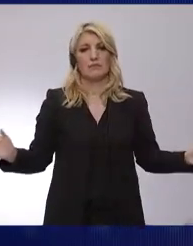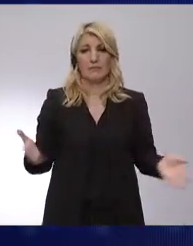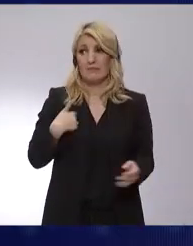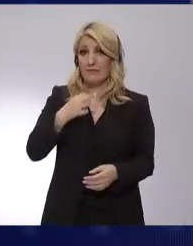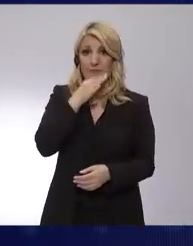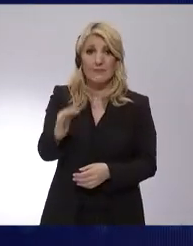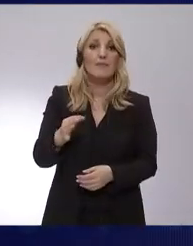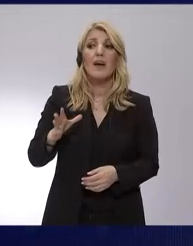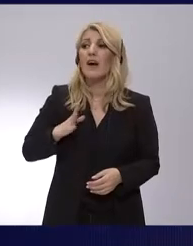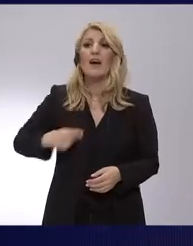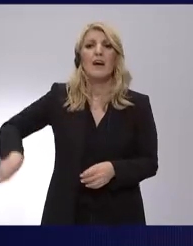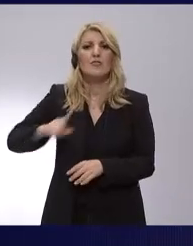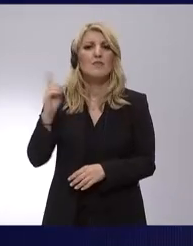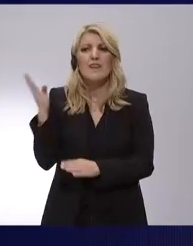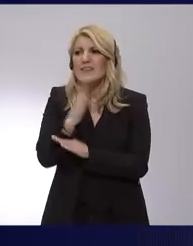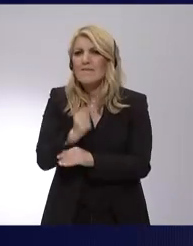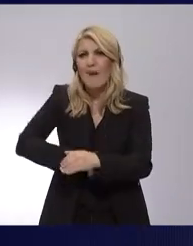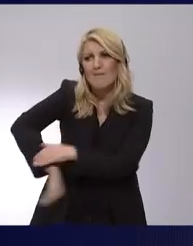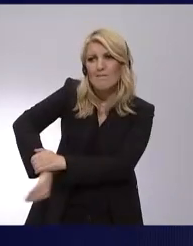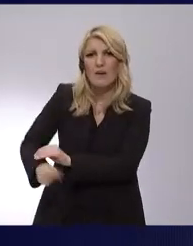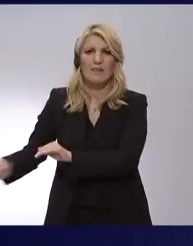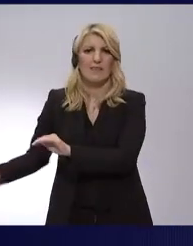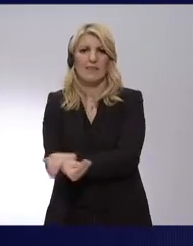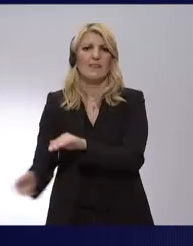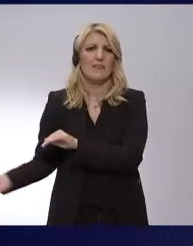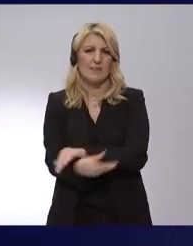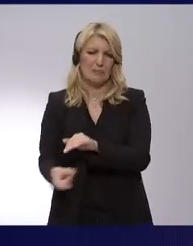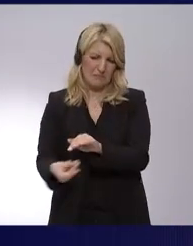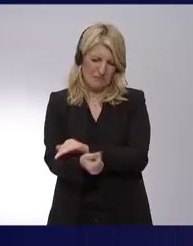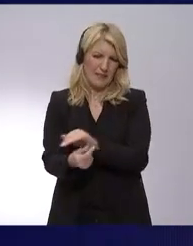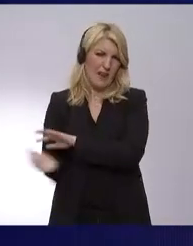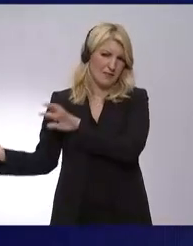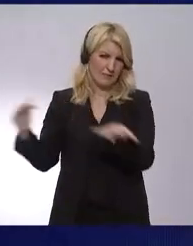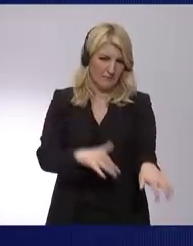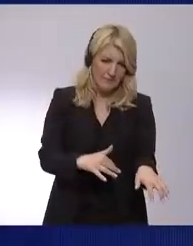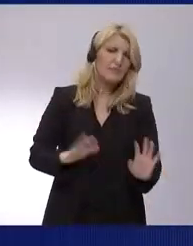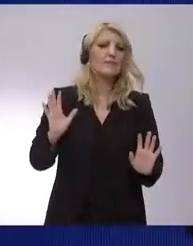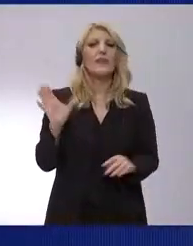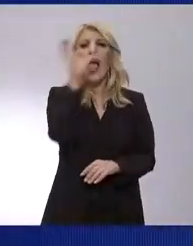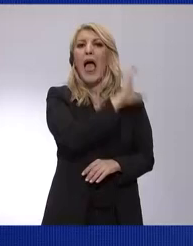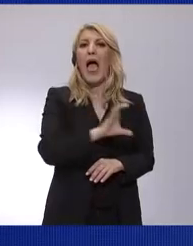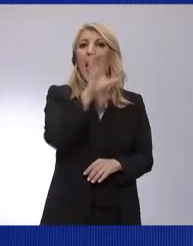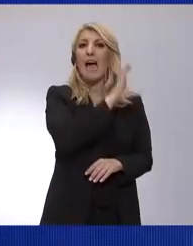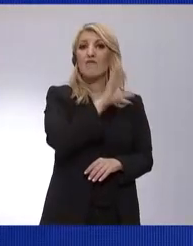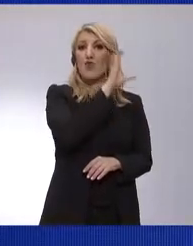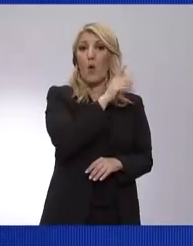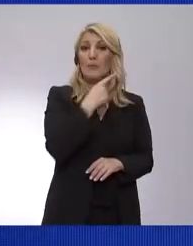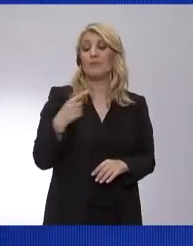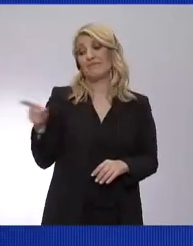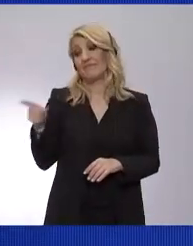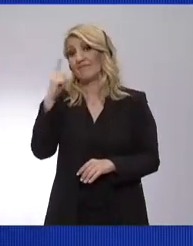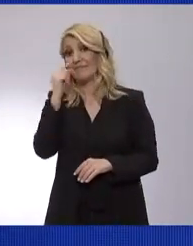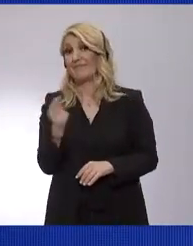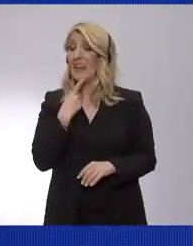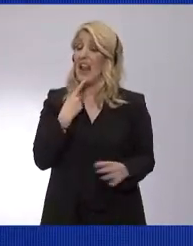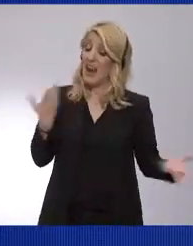vote against strengthening Frontex. They are telling people that we are on the side of farmers, but in the European Parliament, they vote